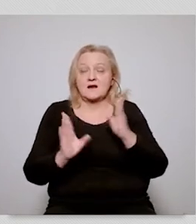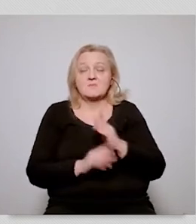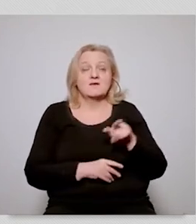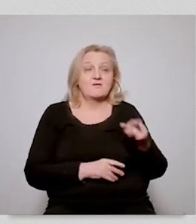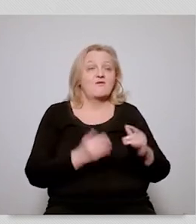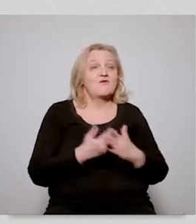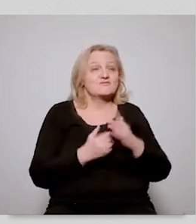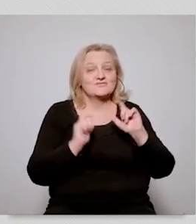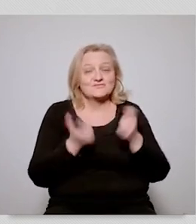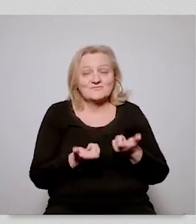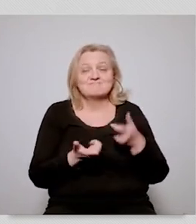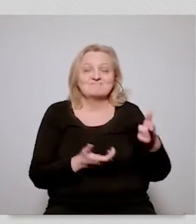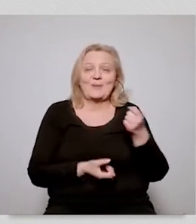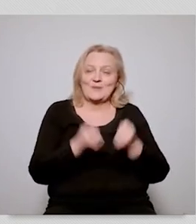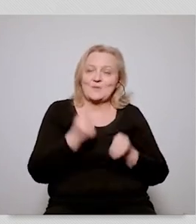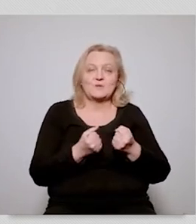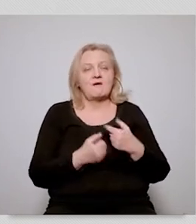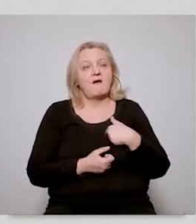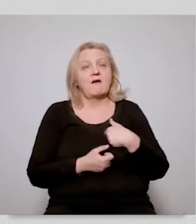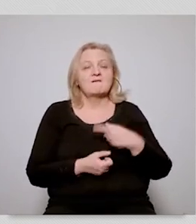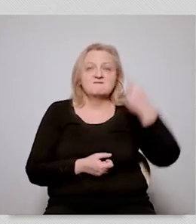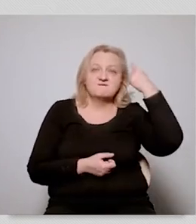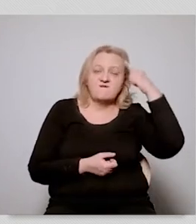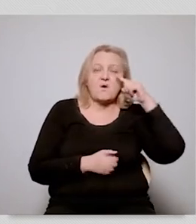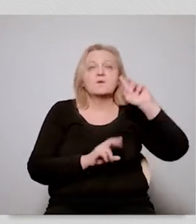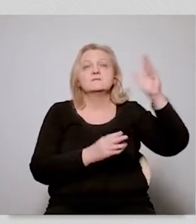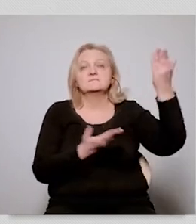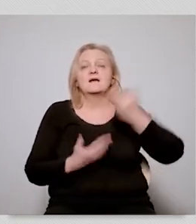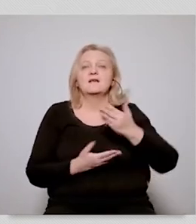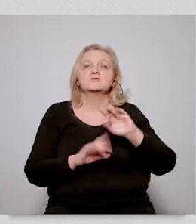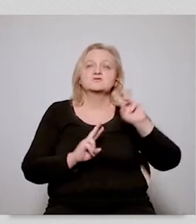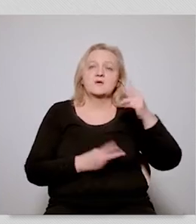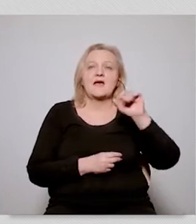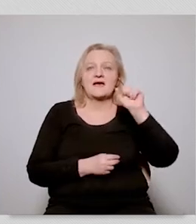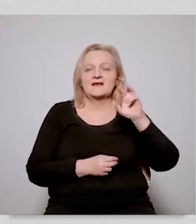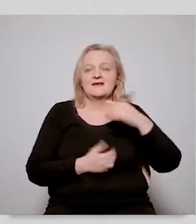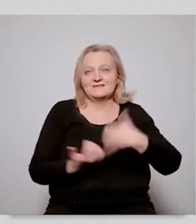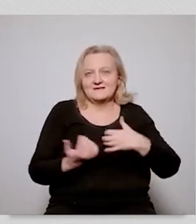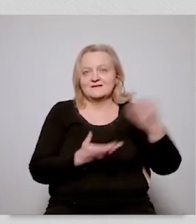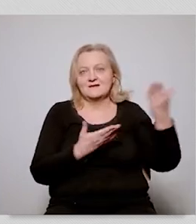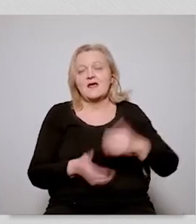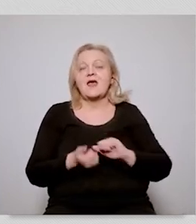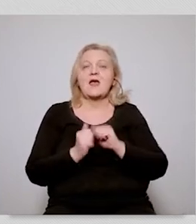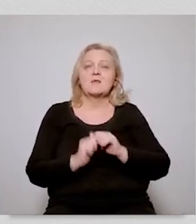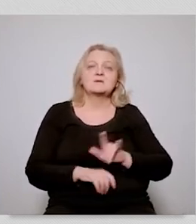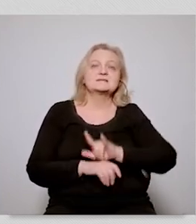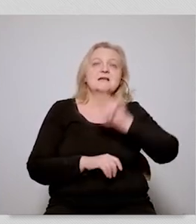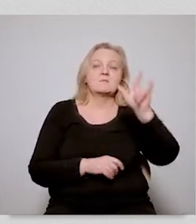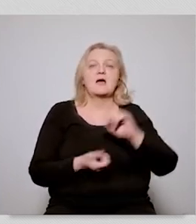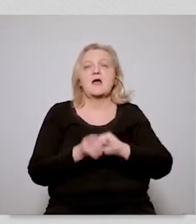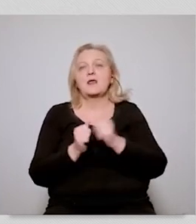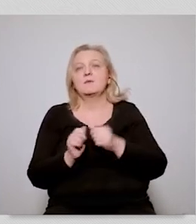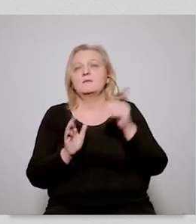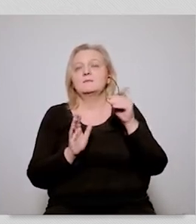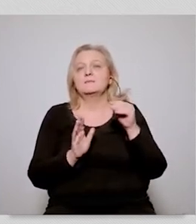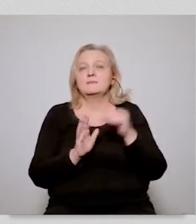the lifestyle it turns out that these people are not willing to give up the holidays